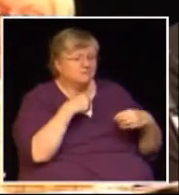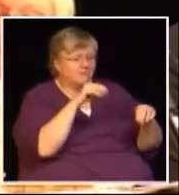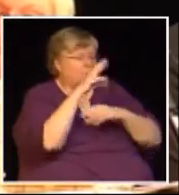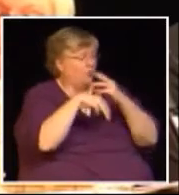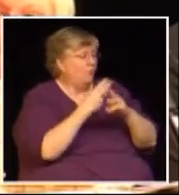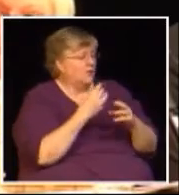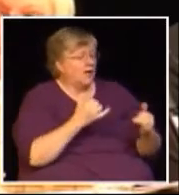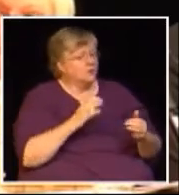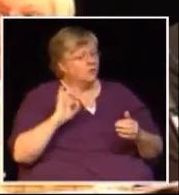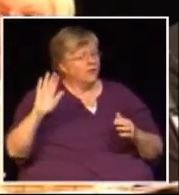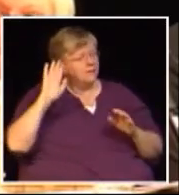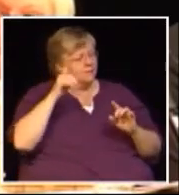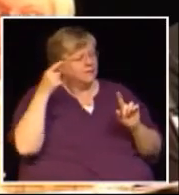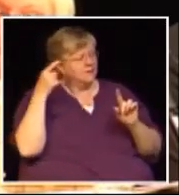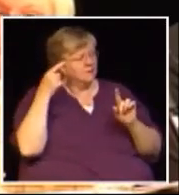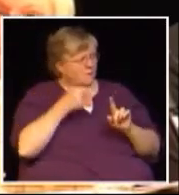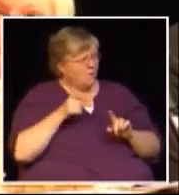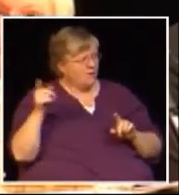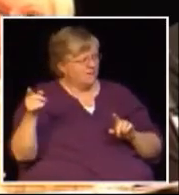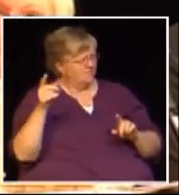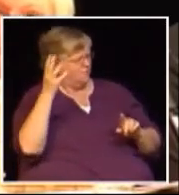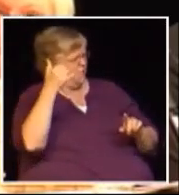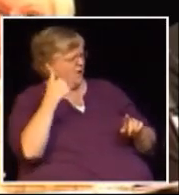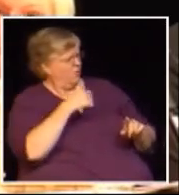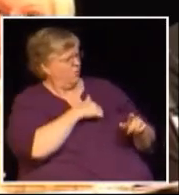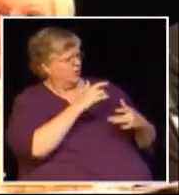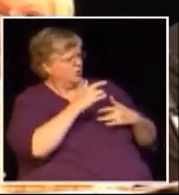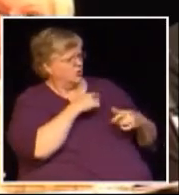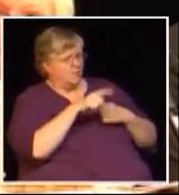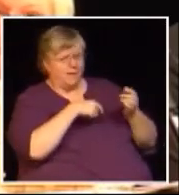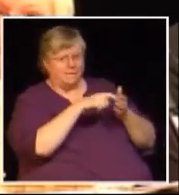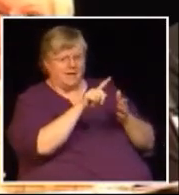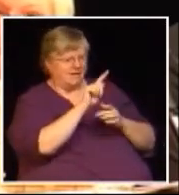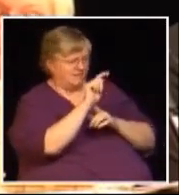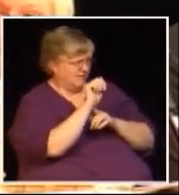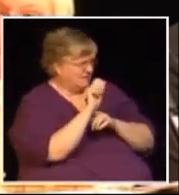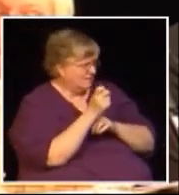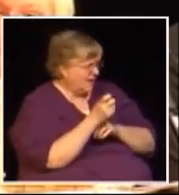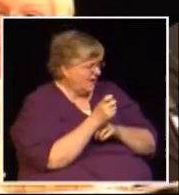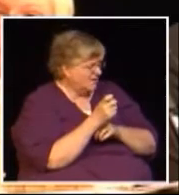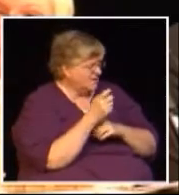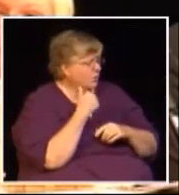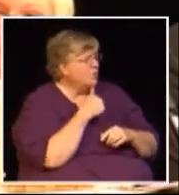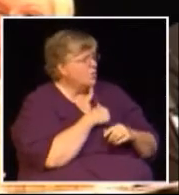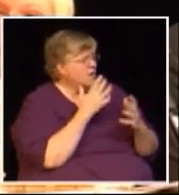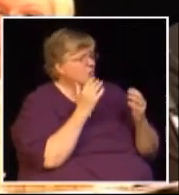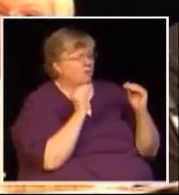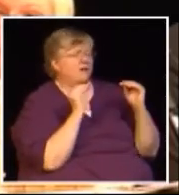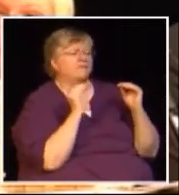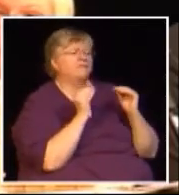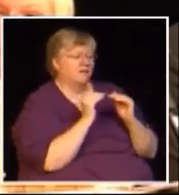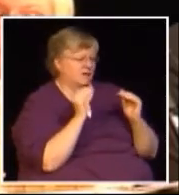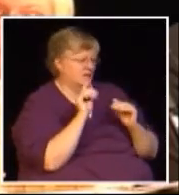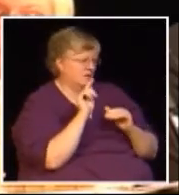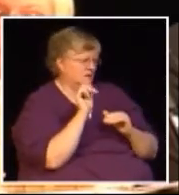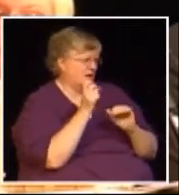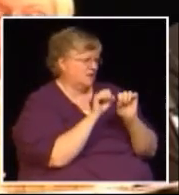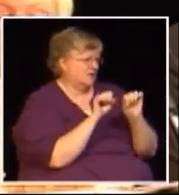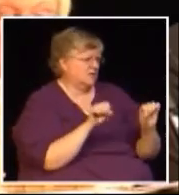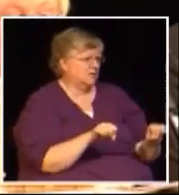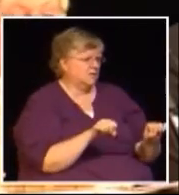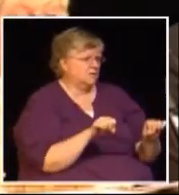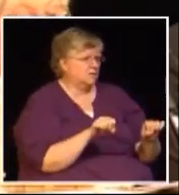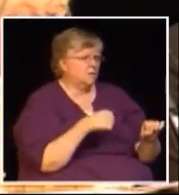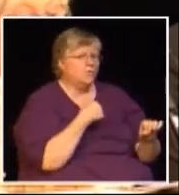why why are we concerned about paying this tax we're we're concerned about having a